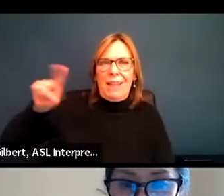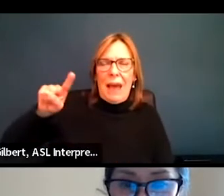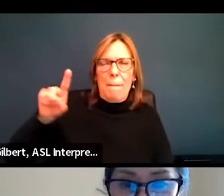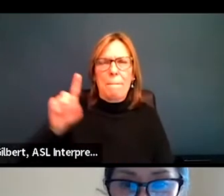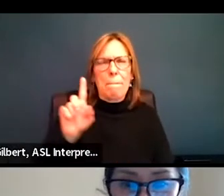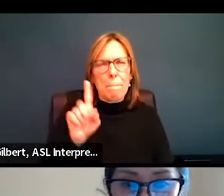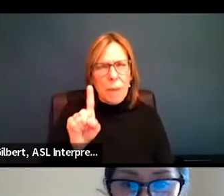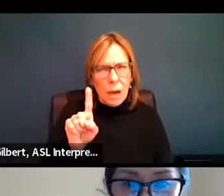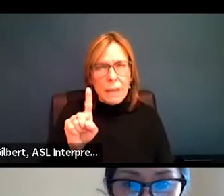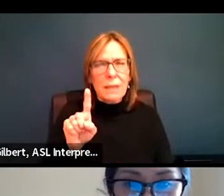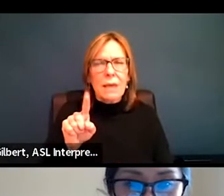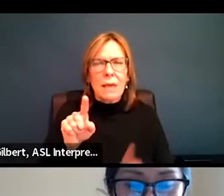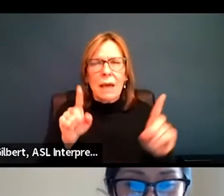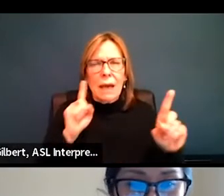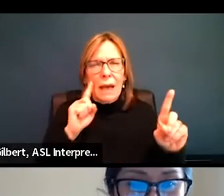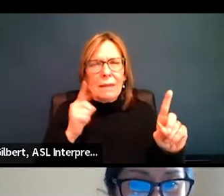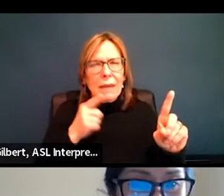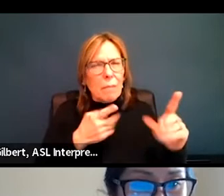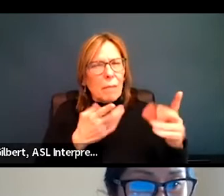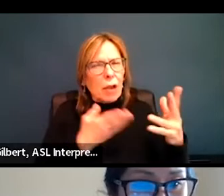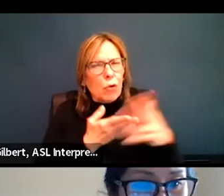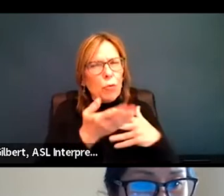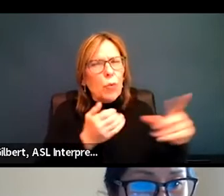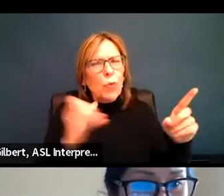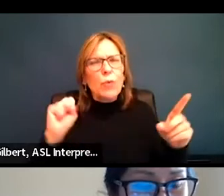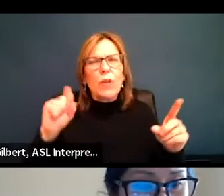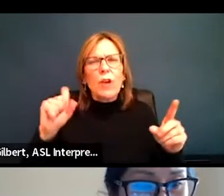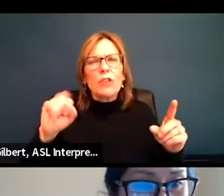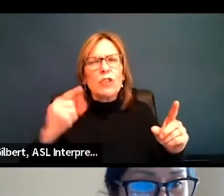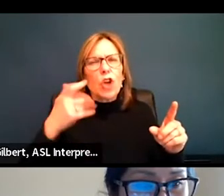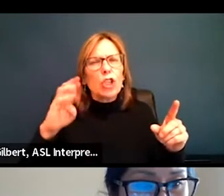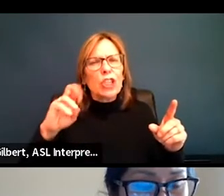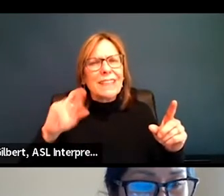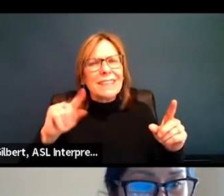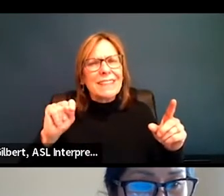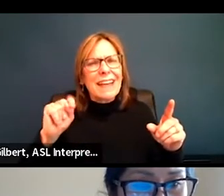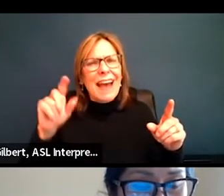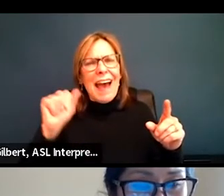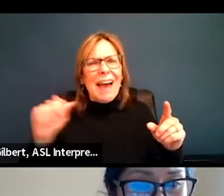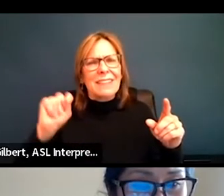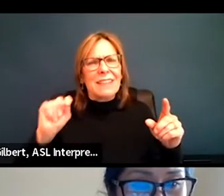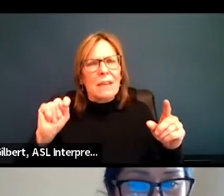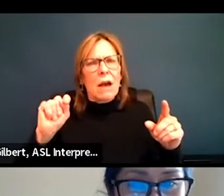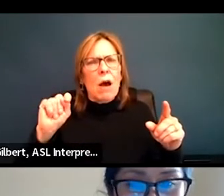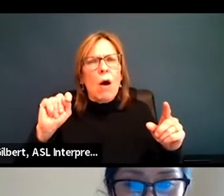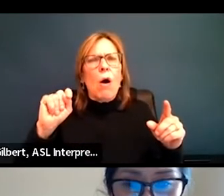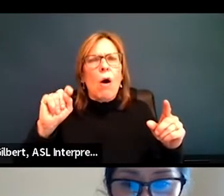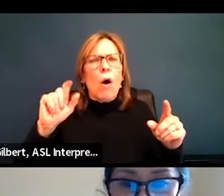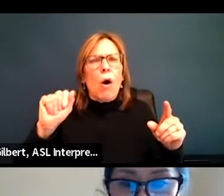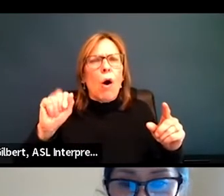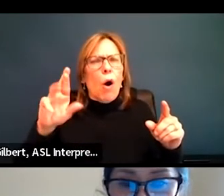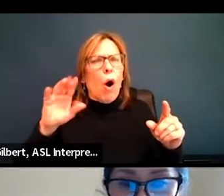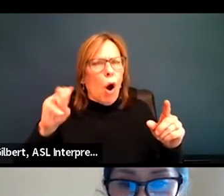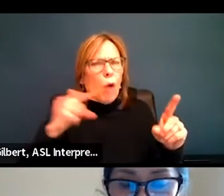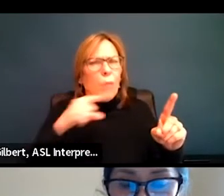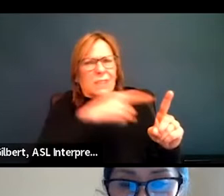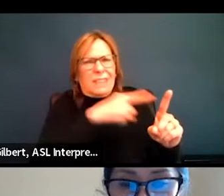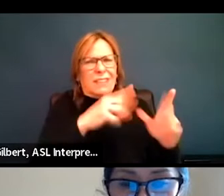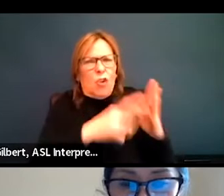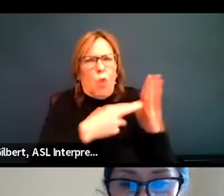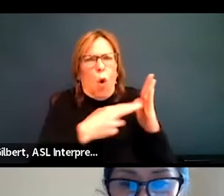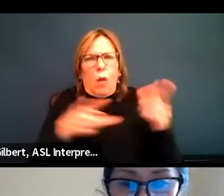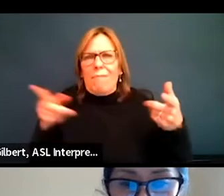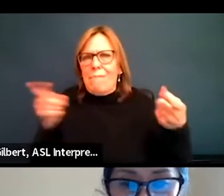the, it might go through the, for example, the Sergeant at arms office because they have the role in maintaining and managing the building. Um,